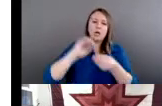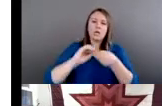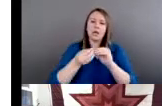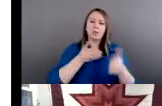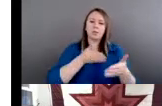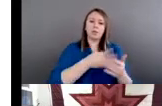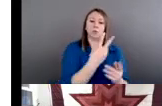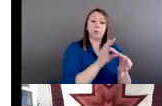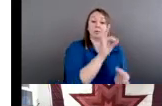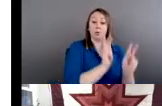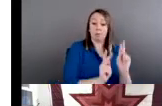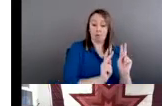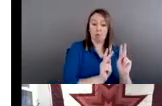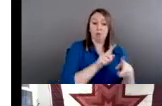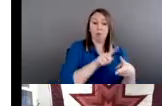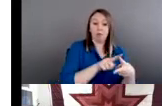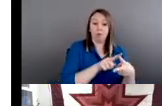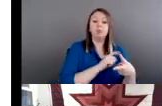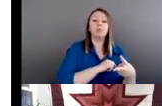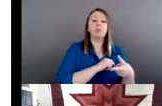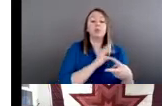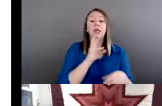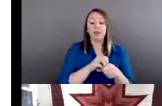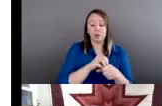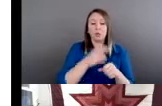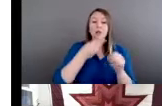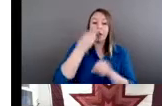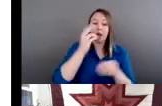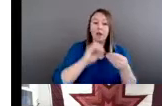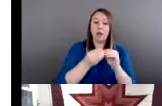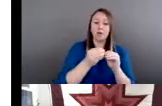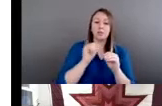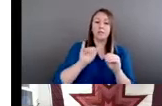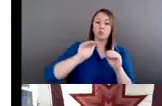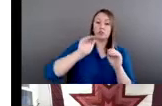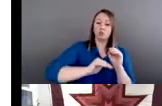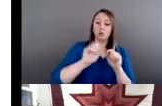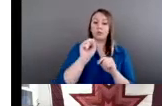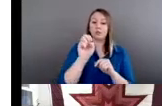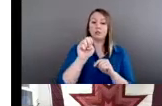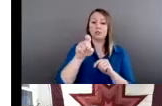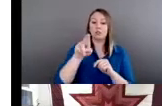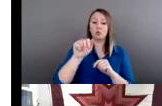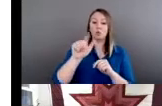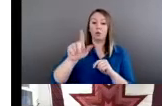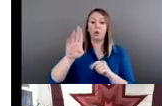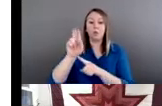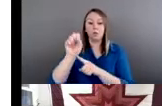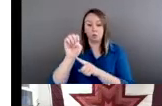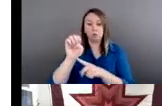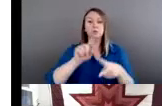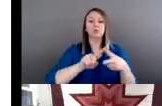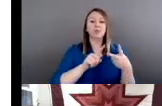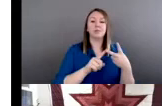people, including very high rates of childhood sexual abuse, as well as sexual and physical assault.